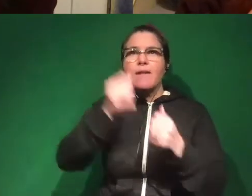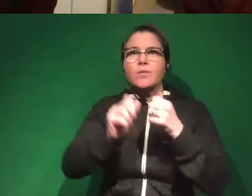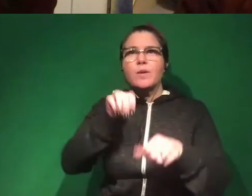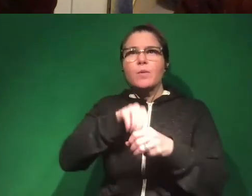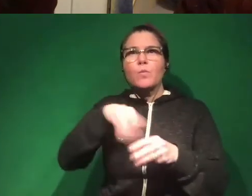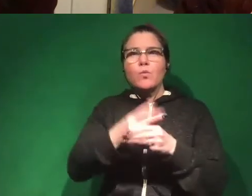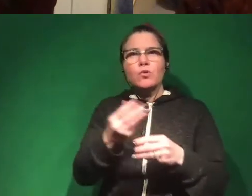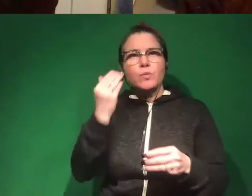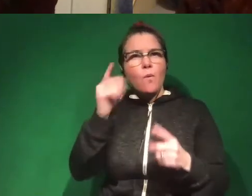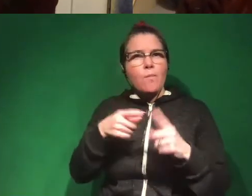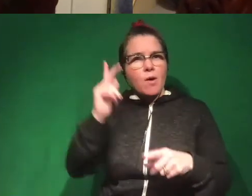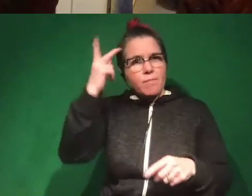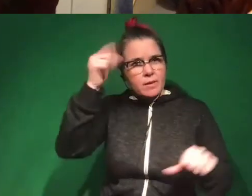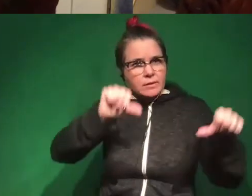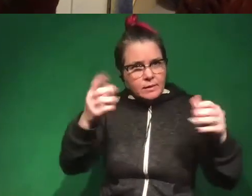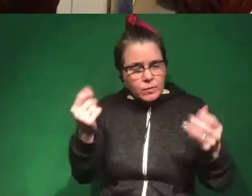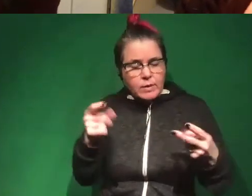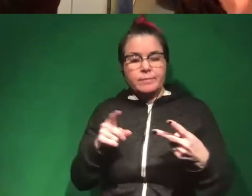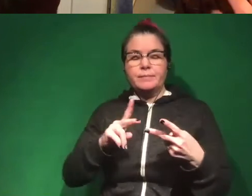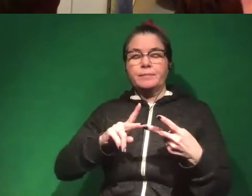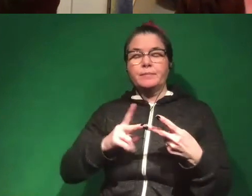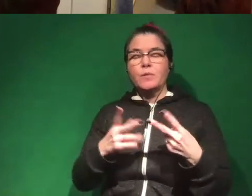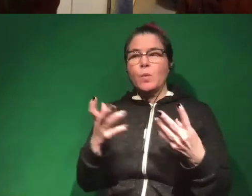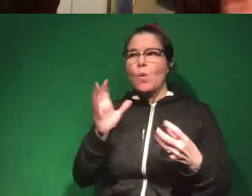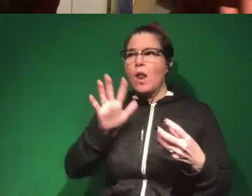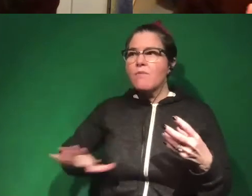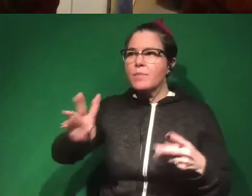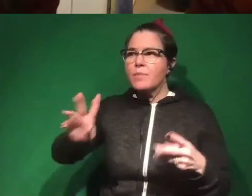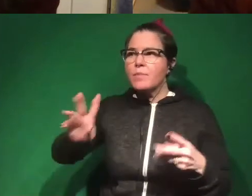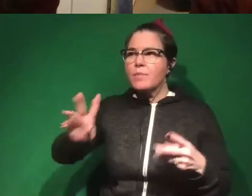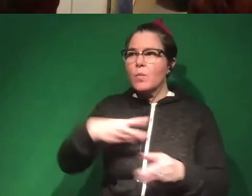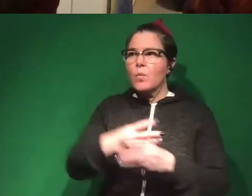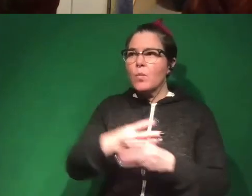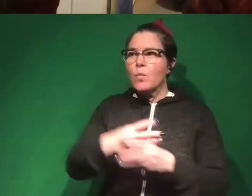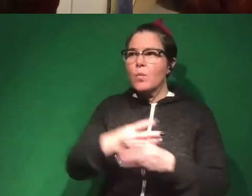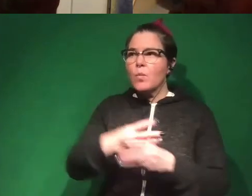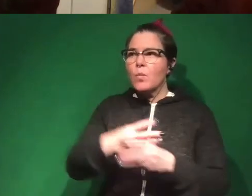your field? And then the second question is, what do you wish everybody in the world knew about literally anything?